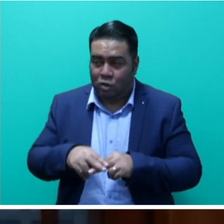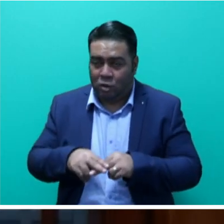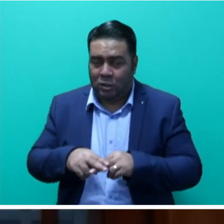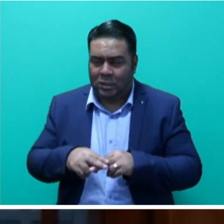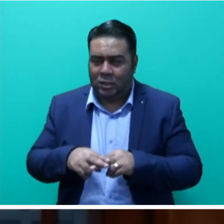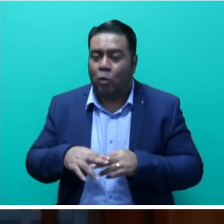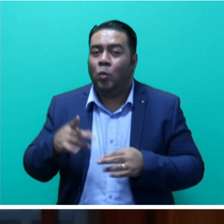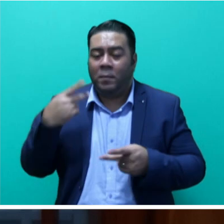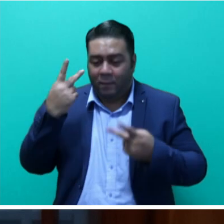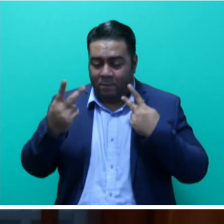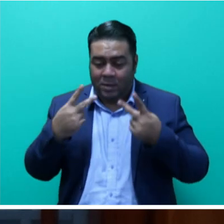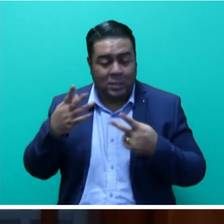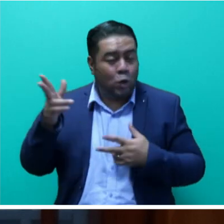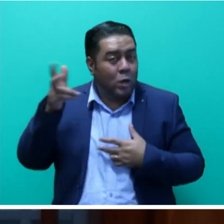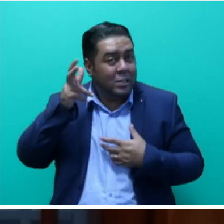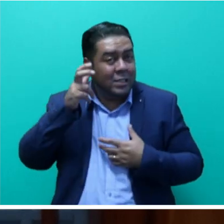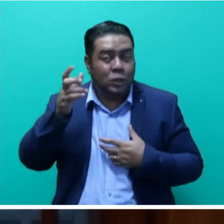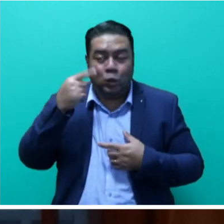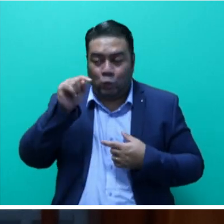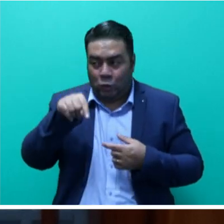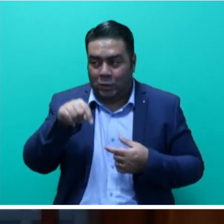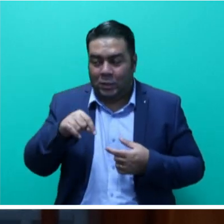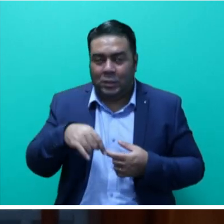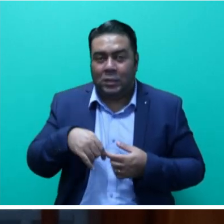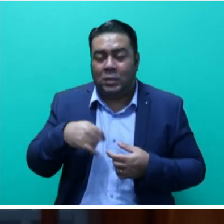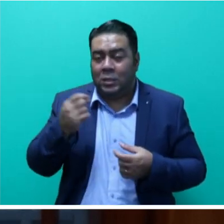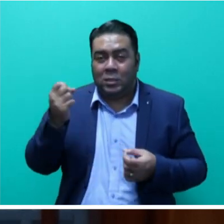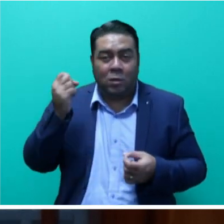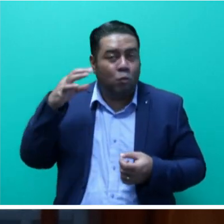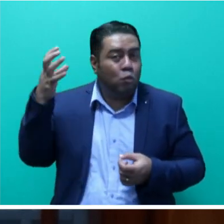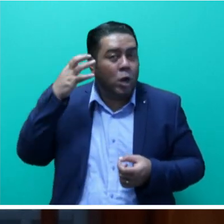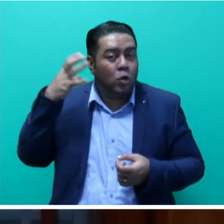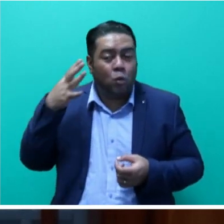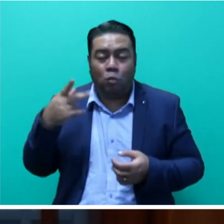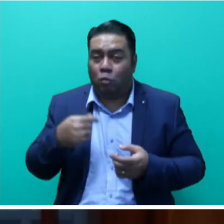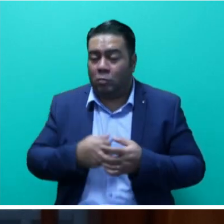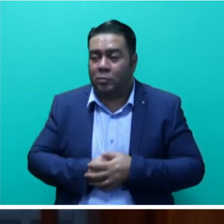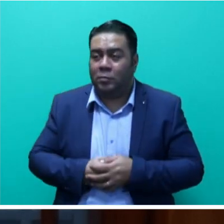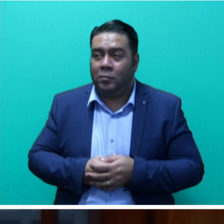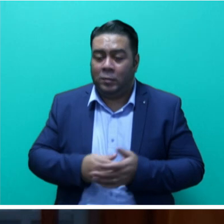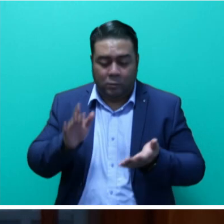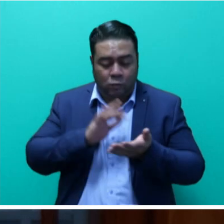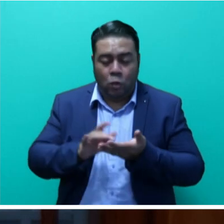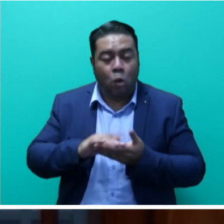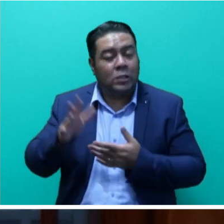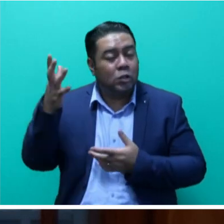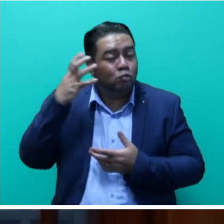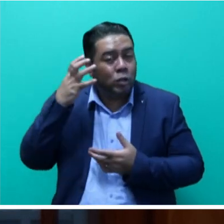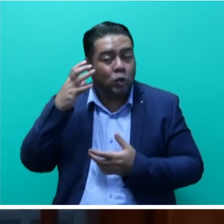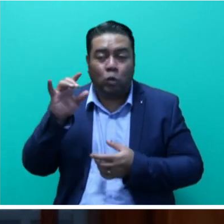may be listening to this broadcast through LSE or live streaming, or simply listening on radio.